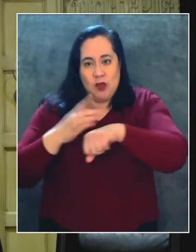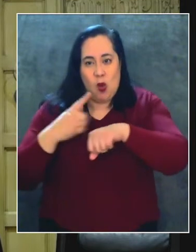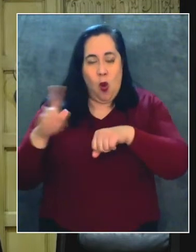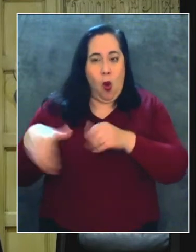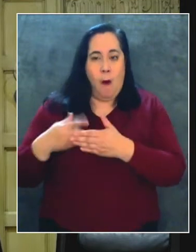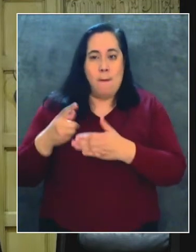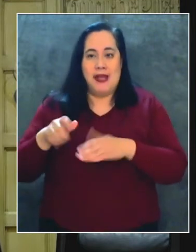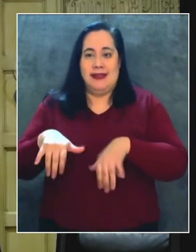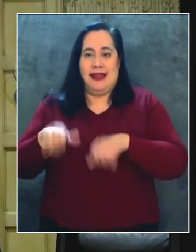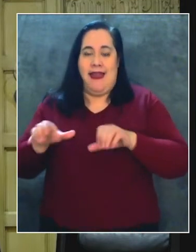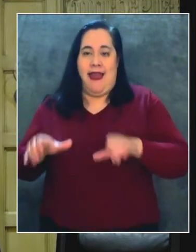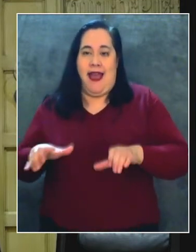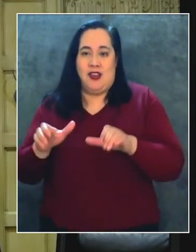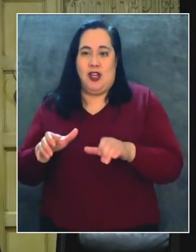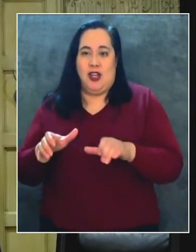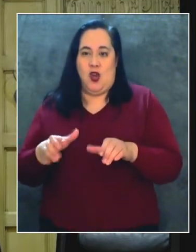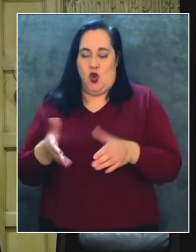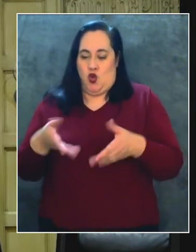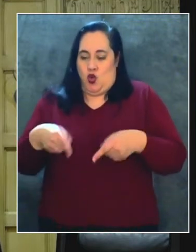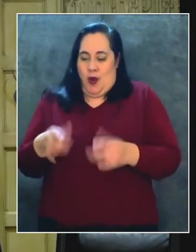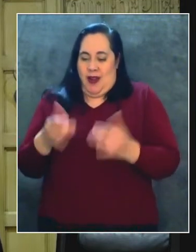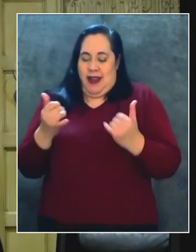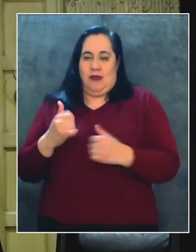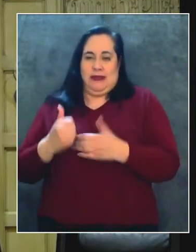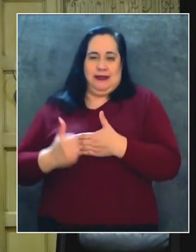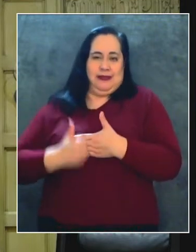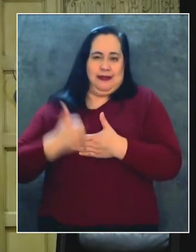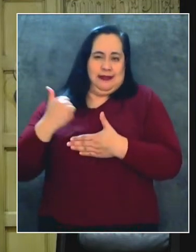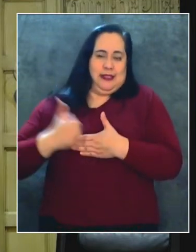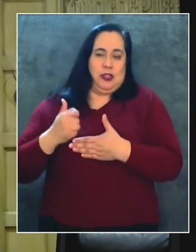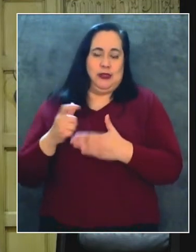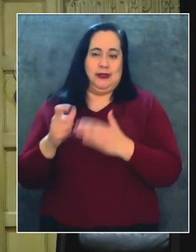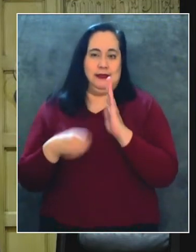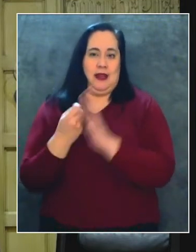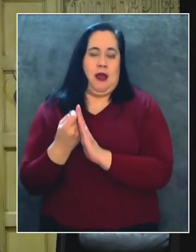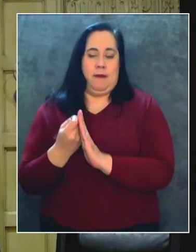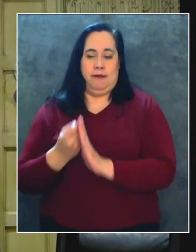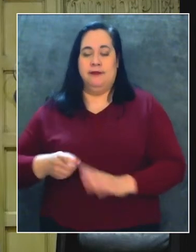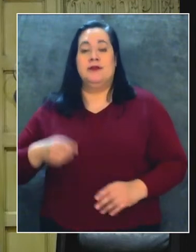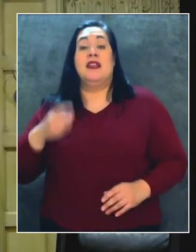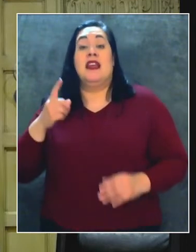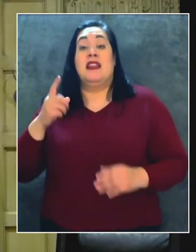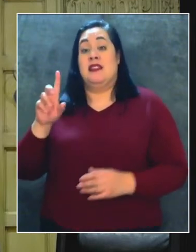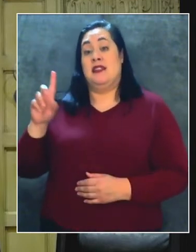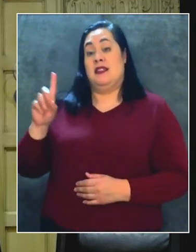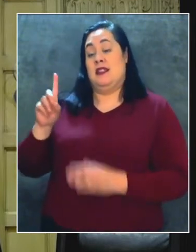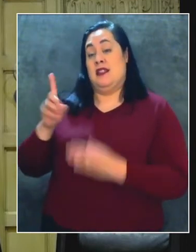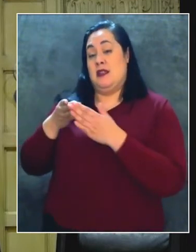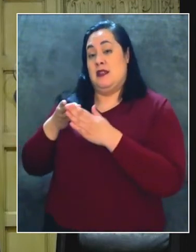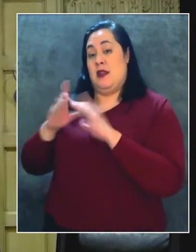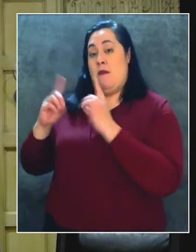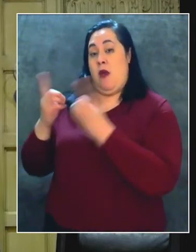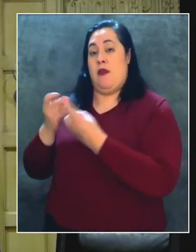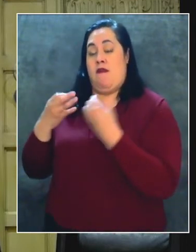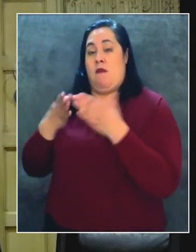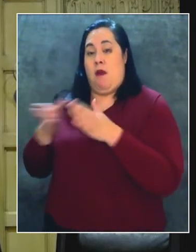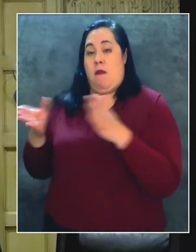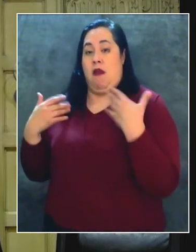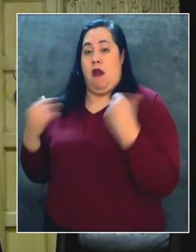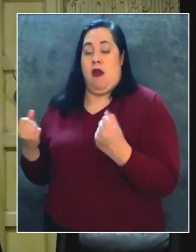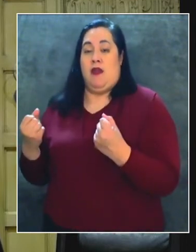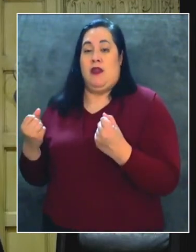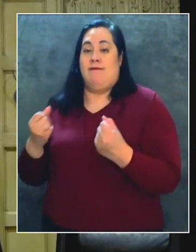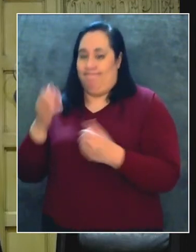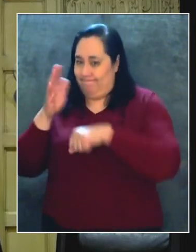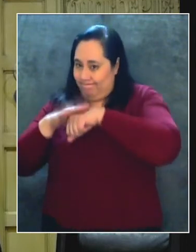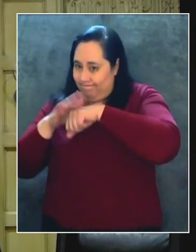este periodo peligroso. El Departamento de Salud Pública del Condado anunció que viajeros llegando a Los